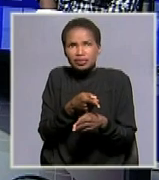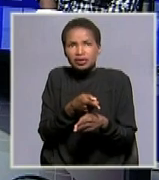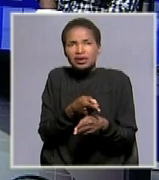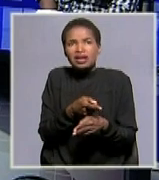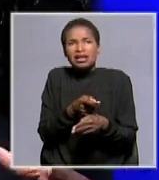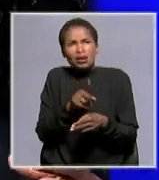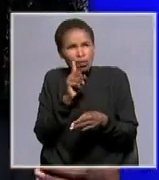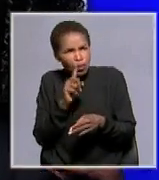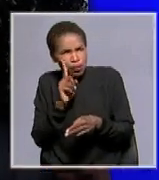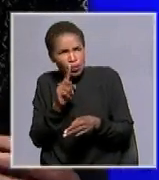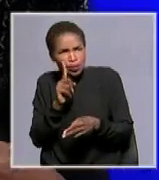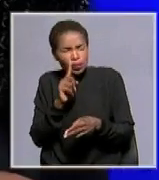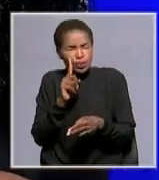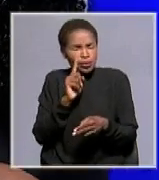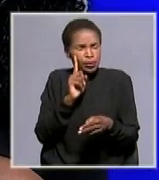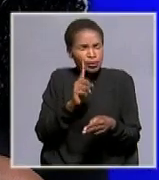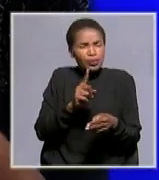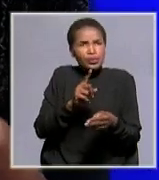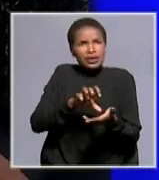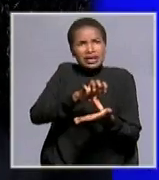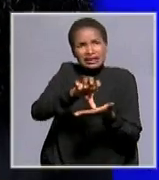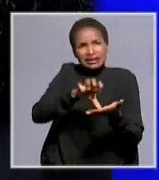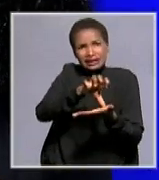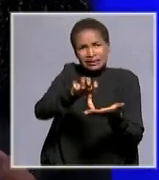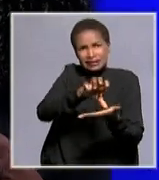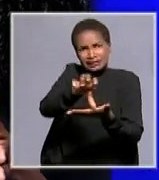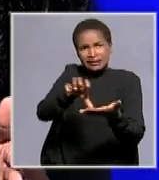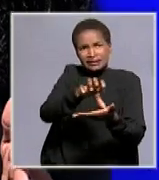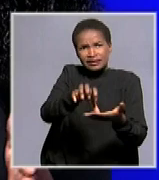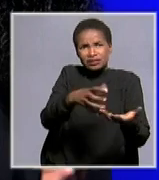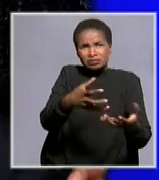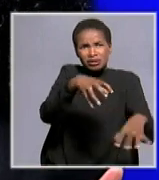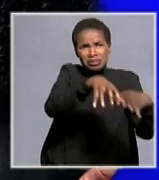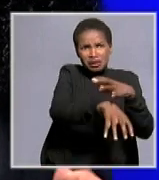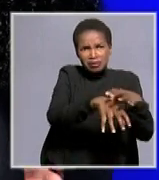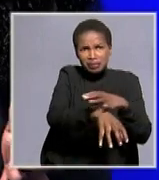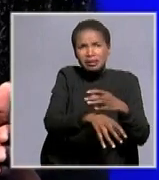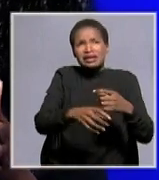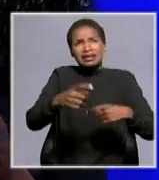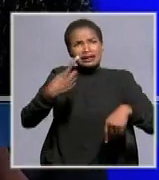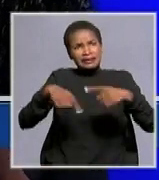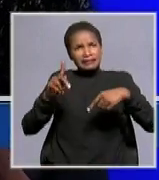the solid waste the way we are managing the this the solid waste when we are recycling